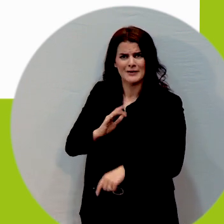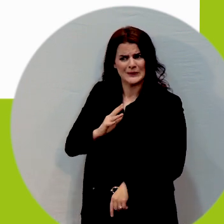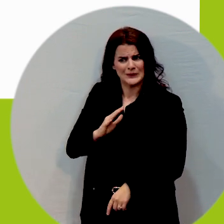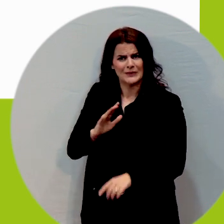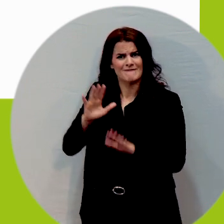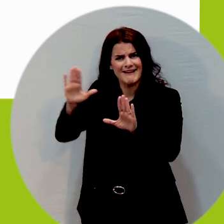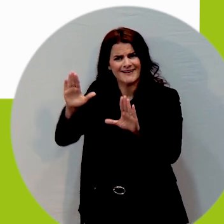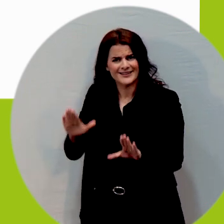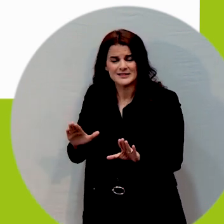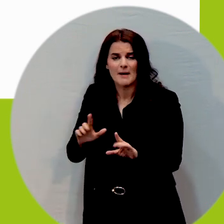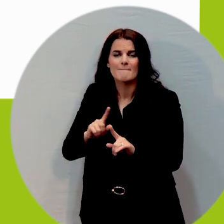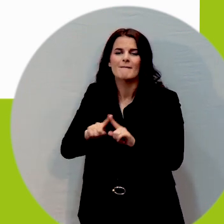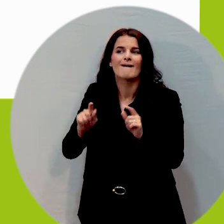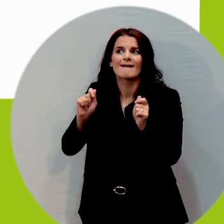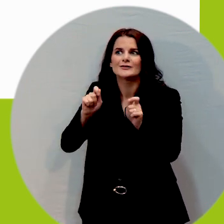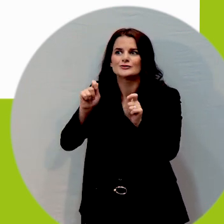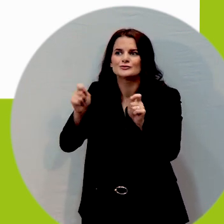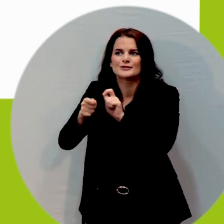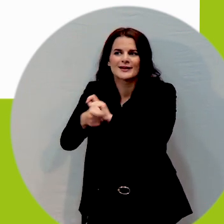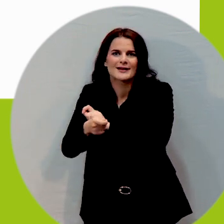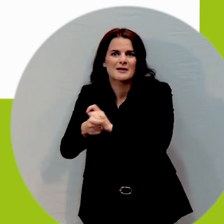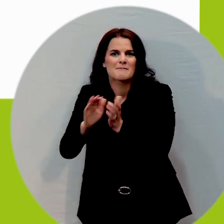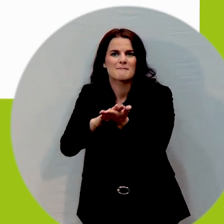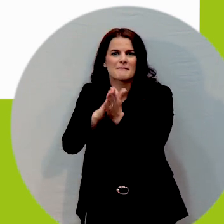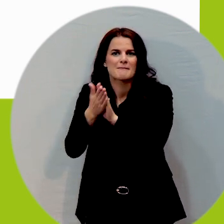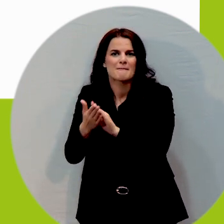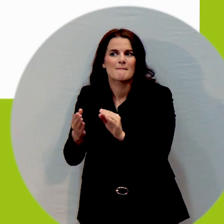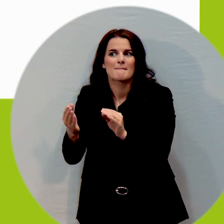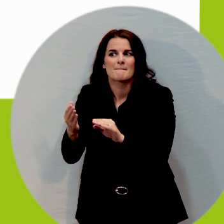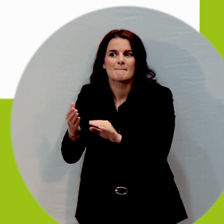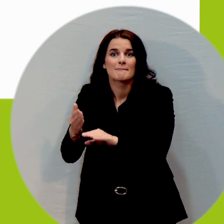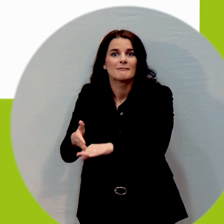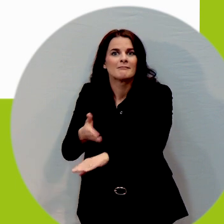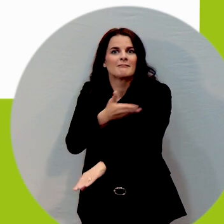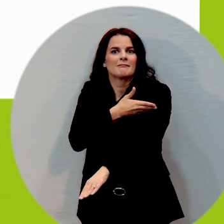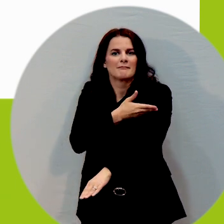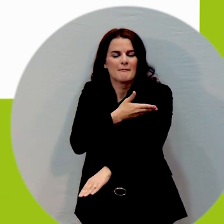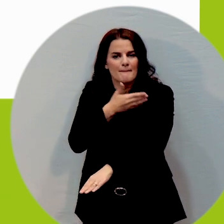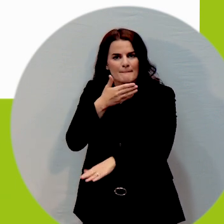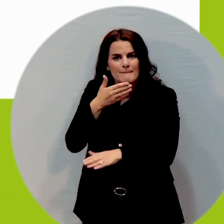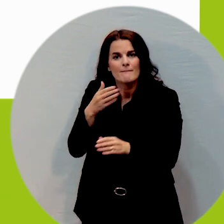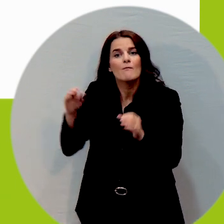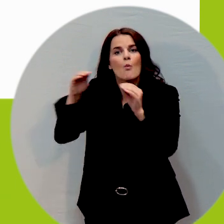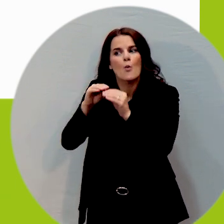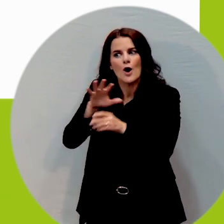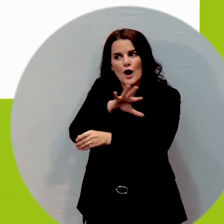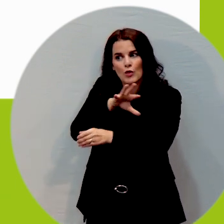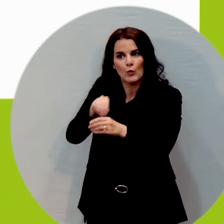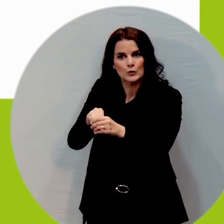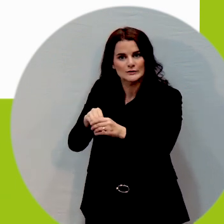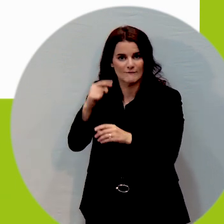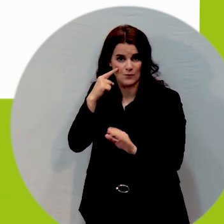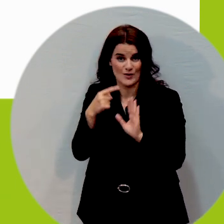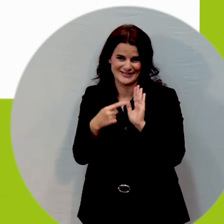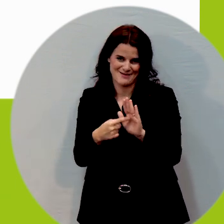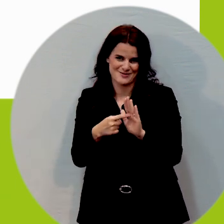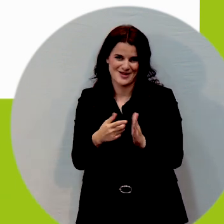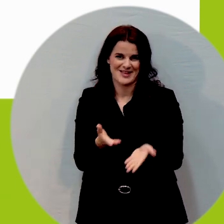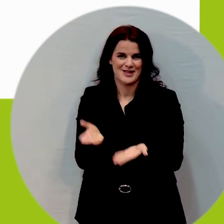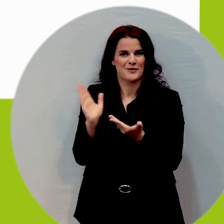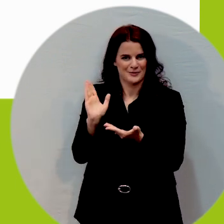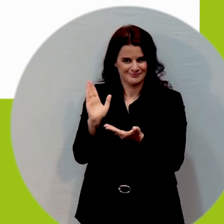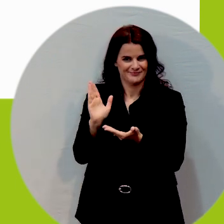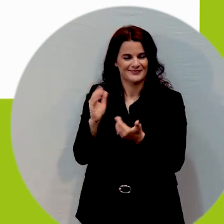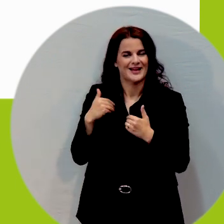them and make them even better and more inclusive for an example here you see a flight of